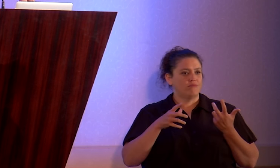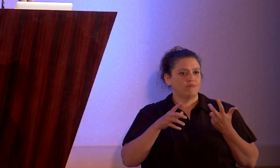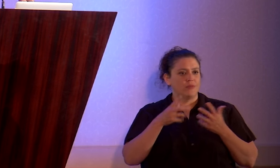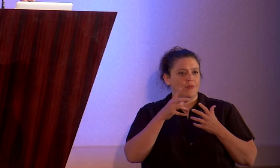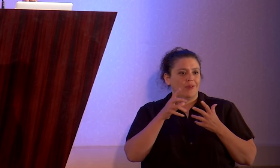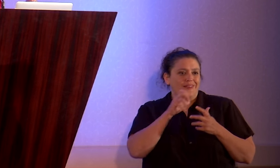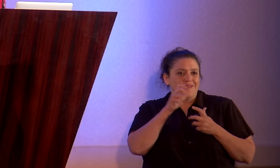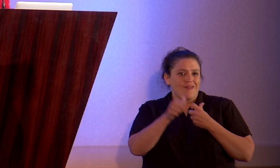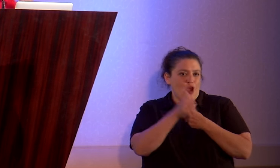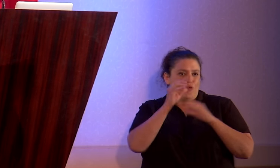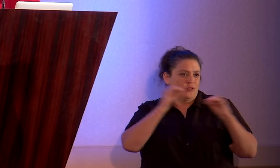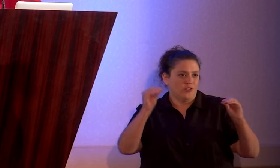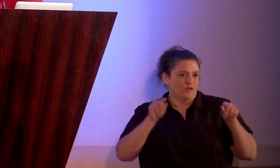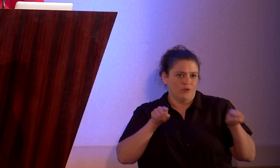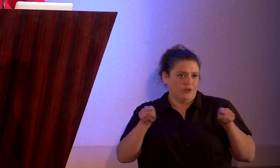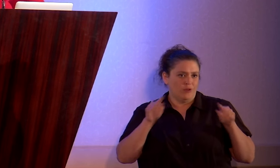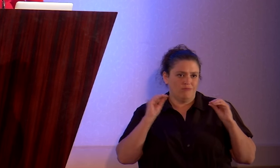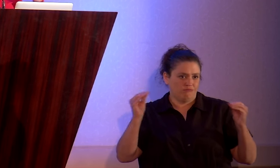risk-free.